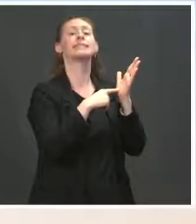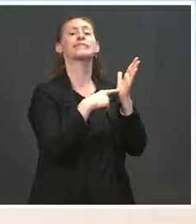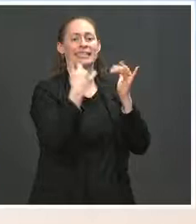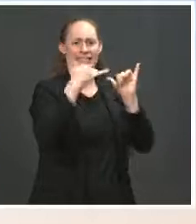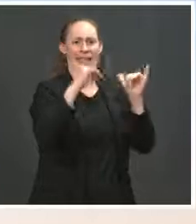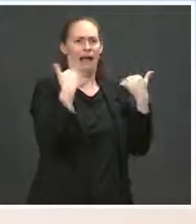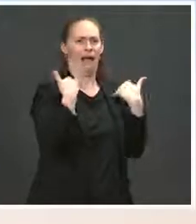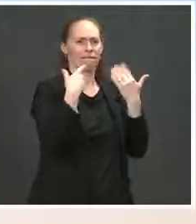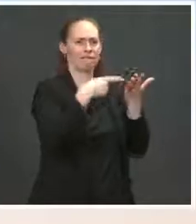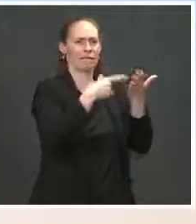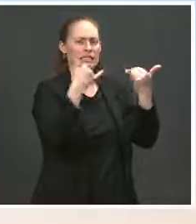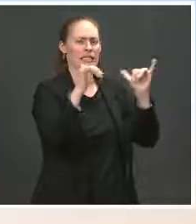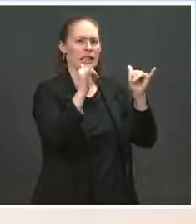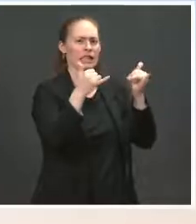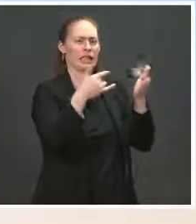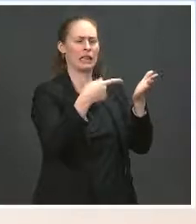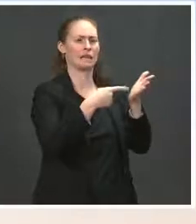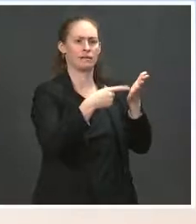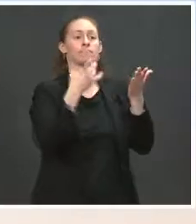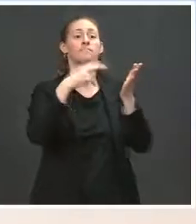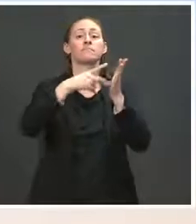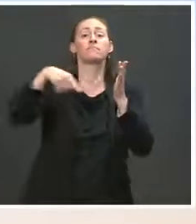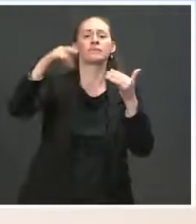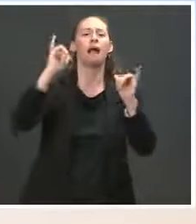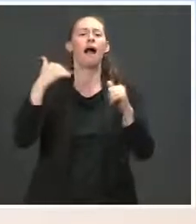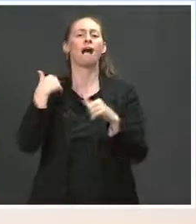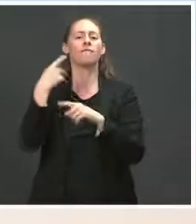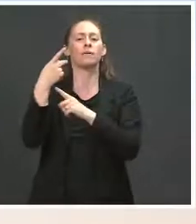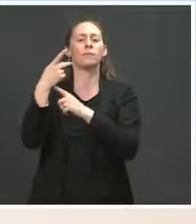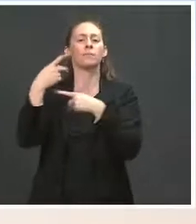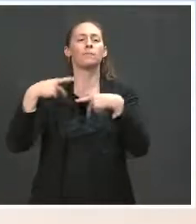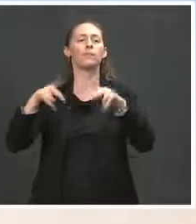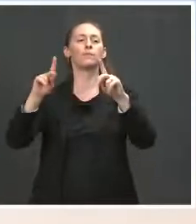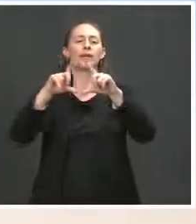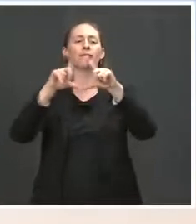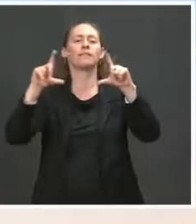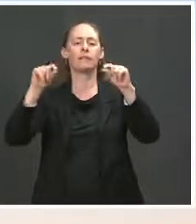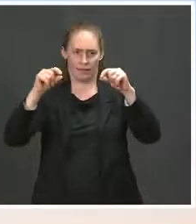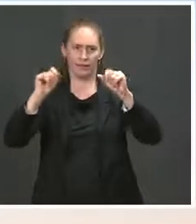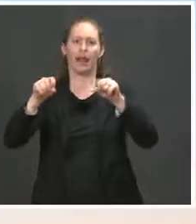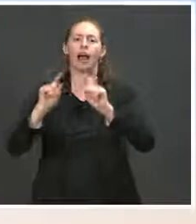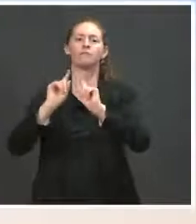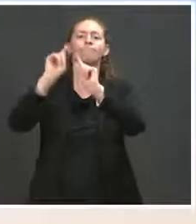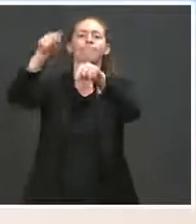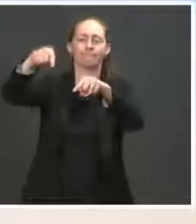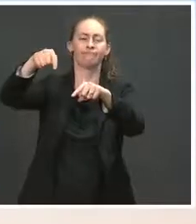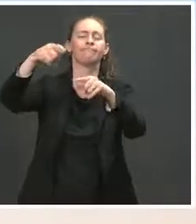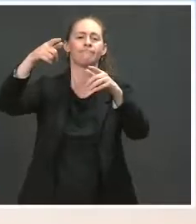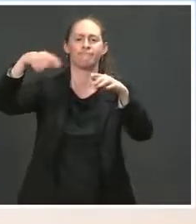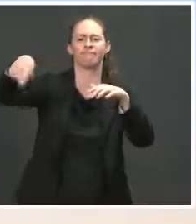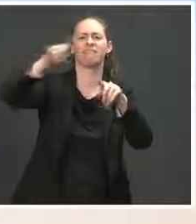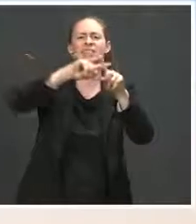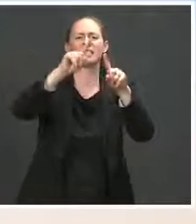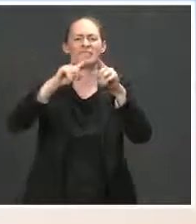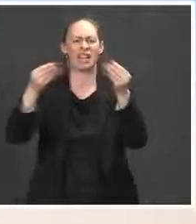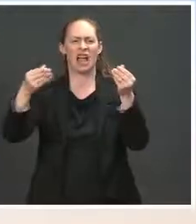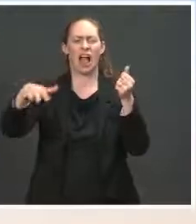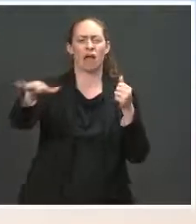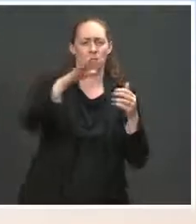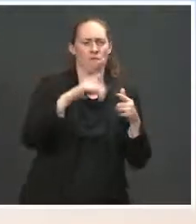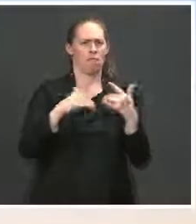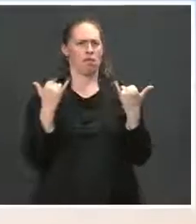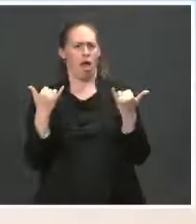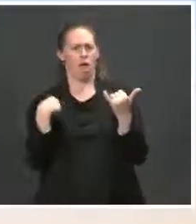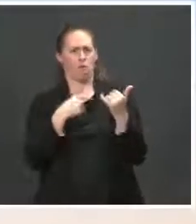still issuing permits on those lands. And when we finish the review, it's an important